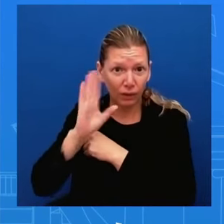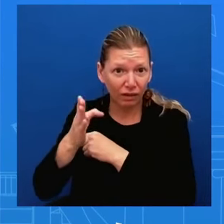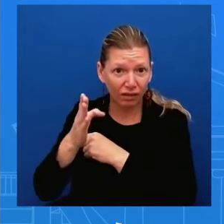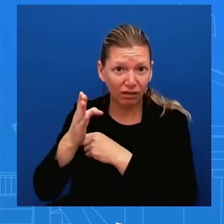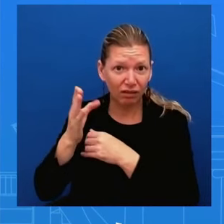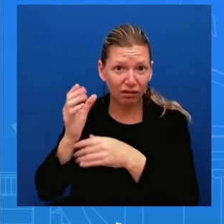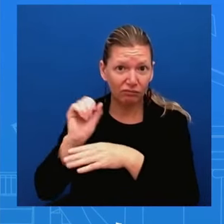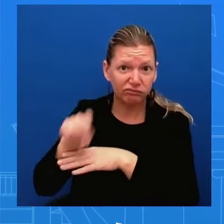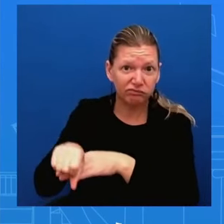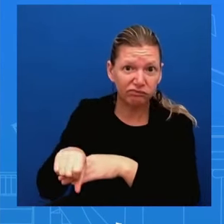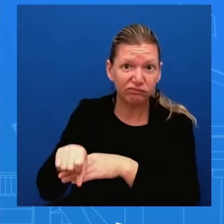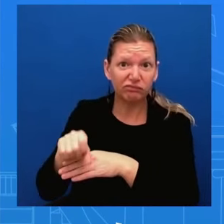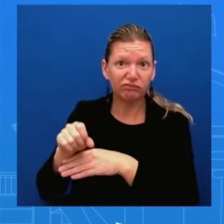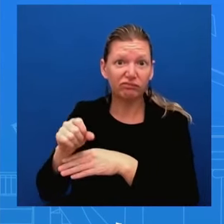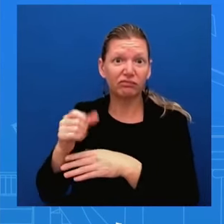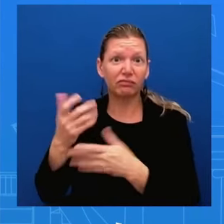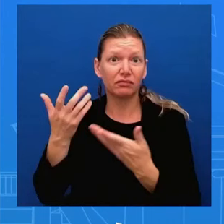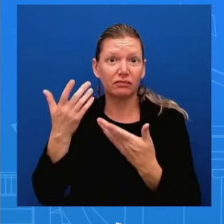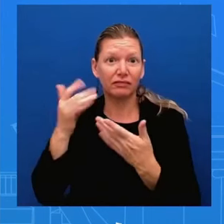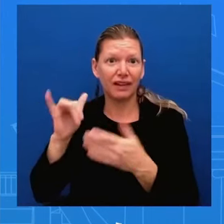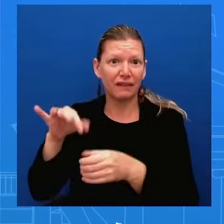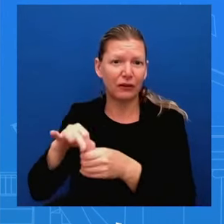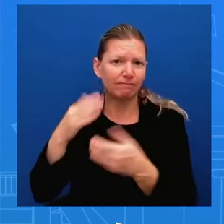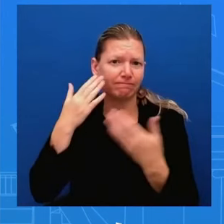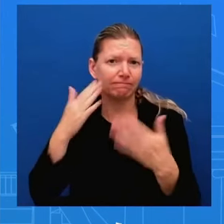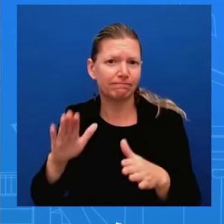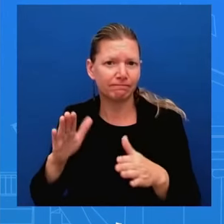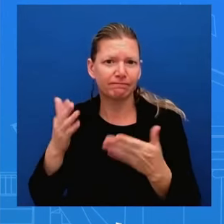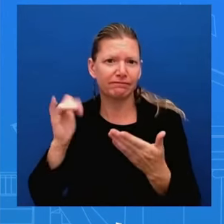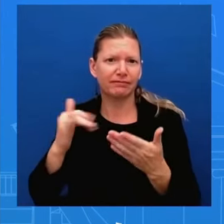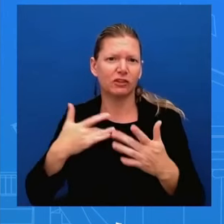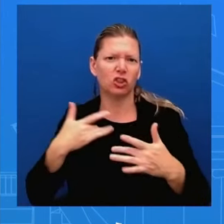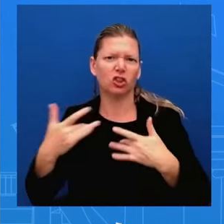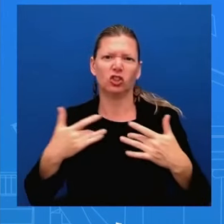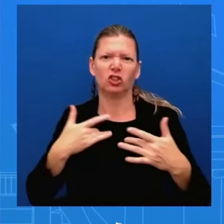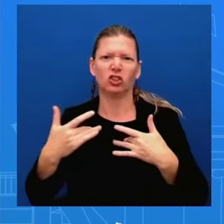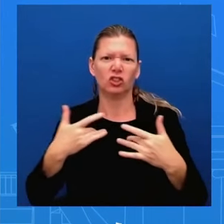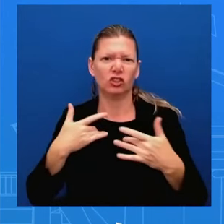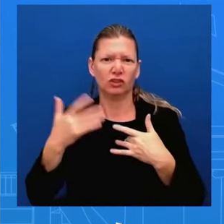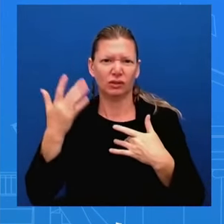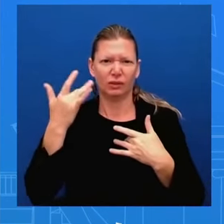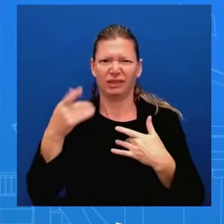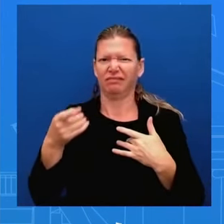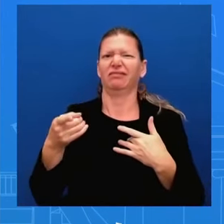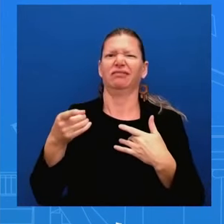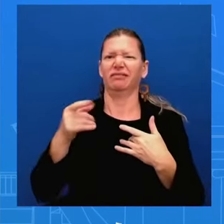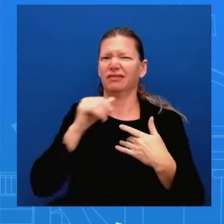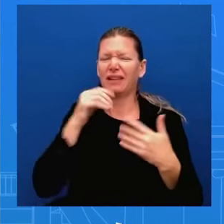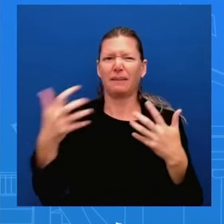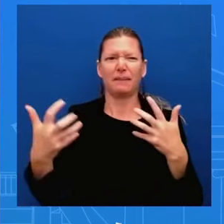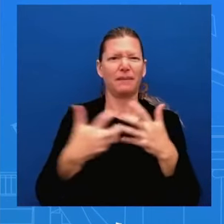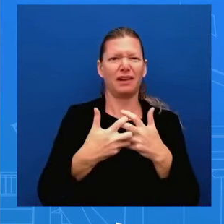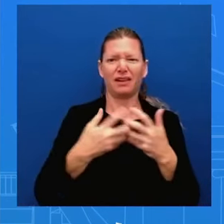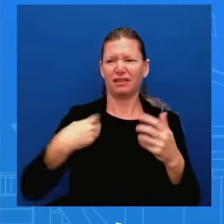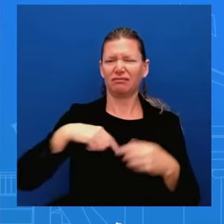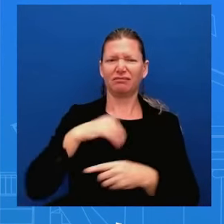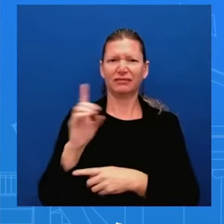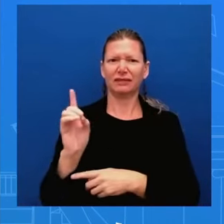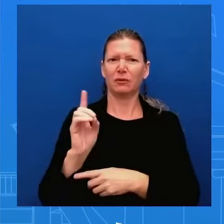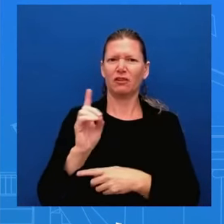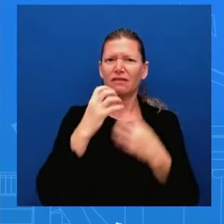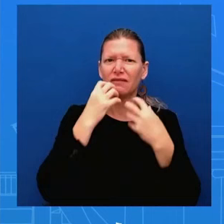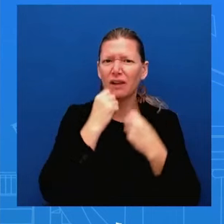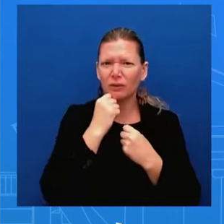runs counter to democratic values and would move georgia further away from the values of the european union and let's not forget also nato the